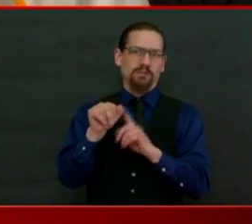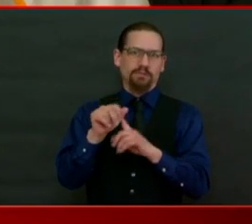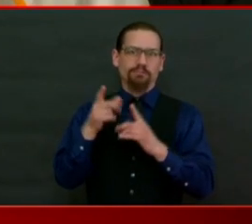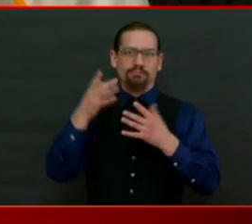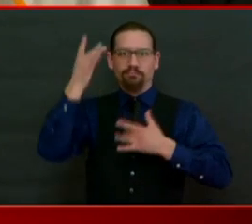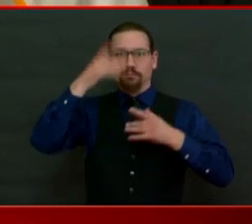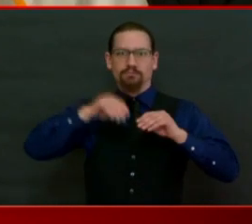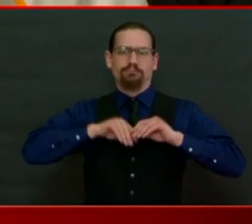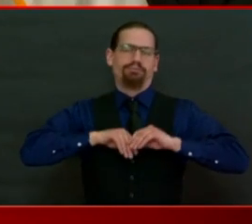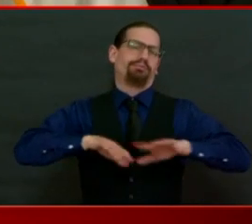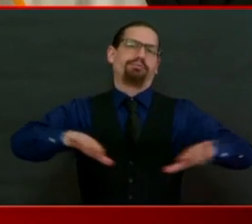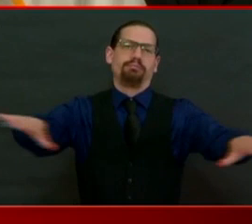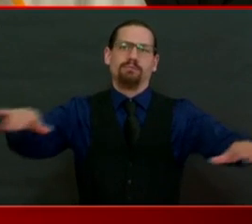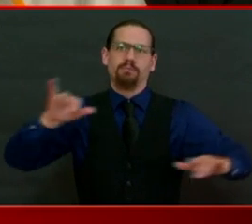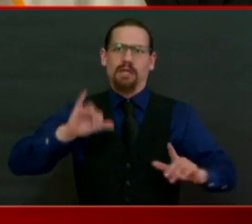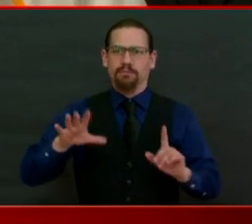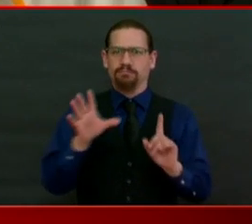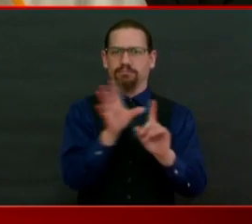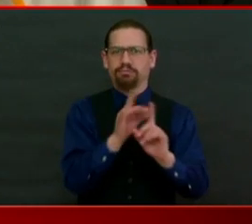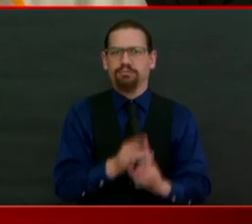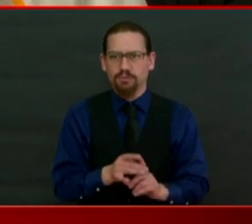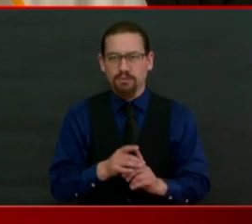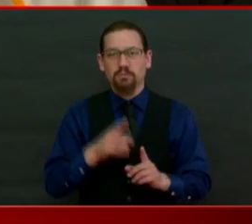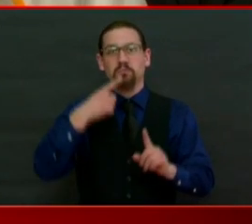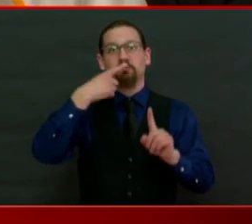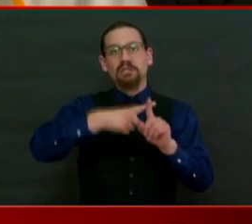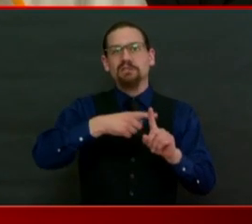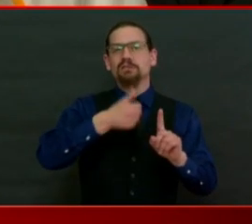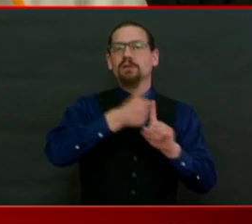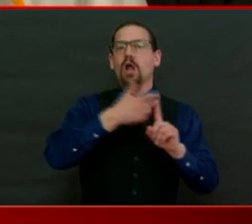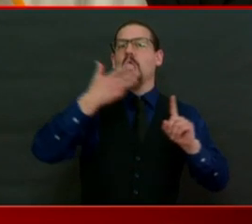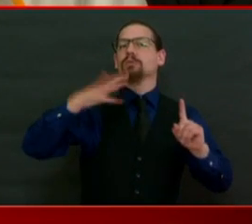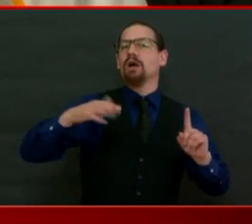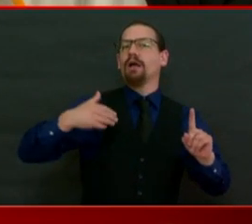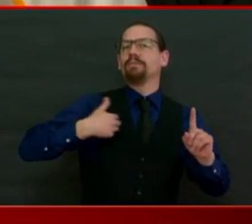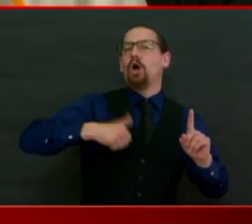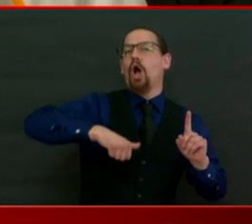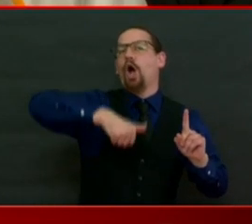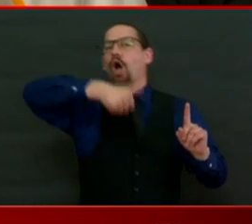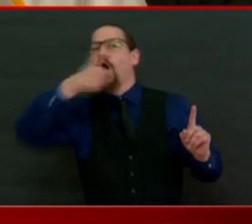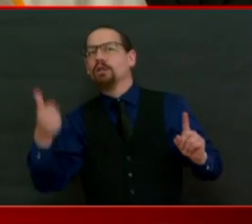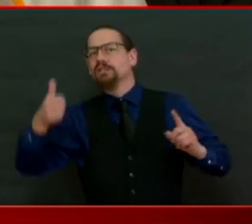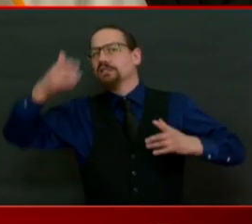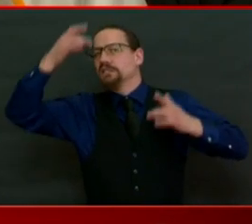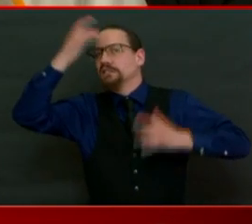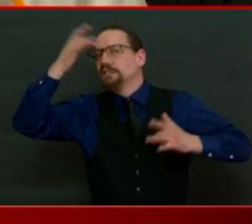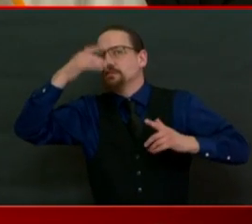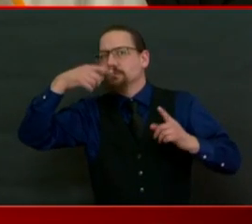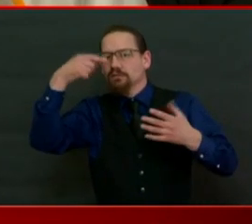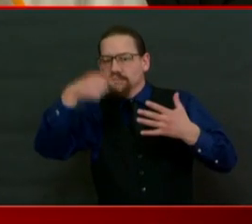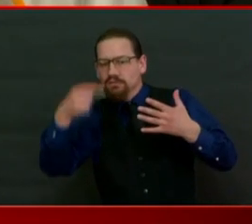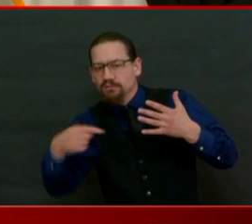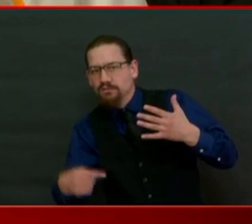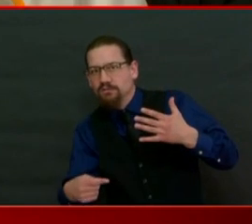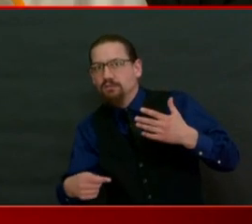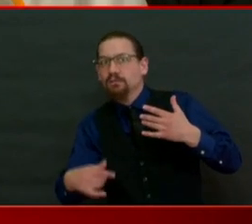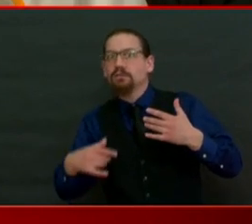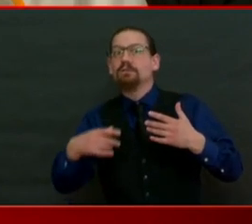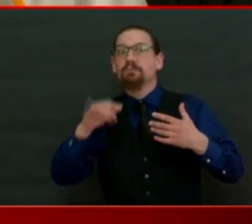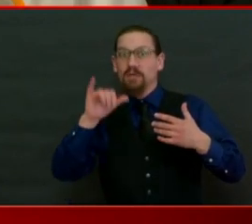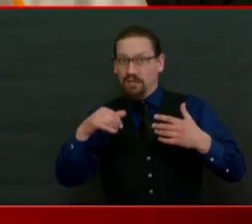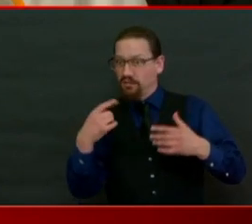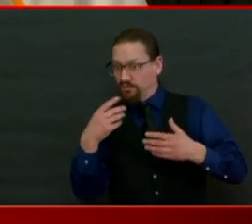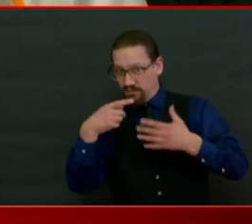fragile population leads to that risk for